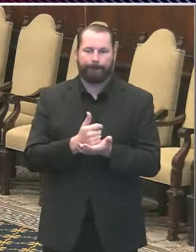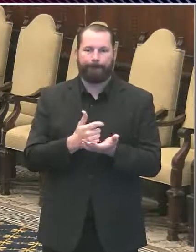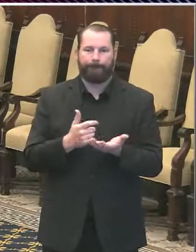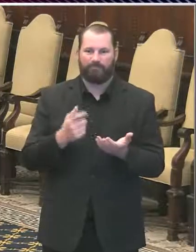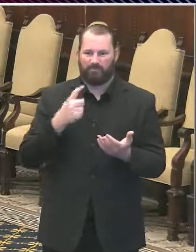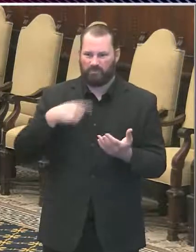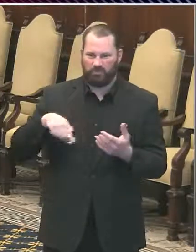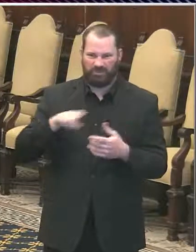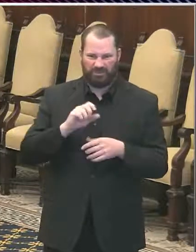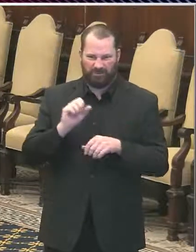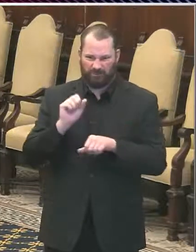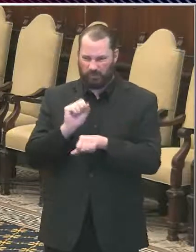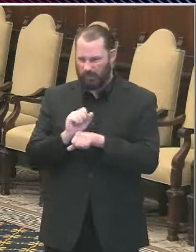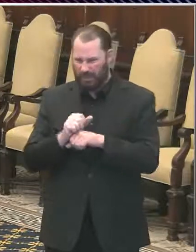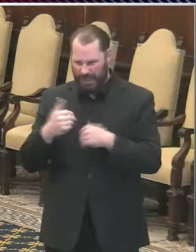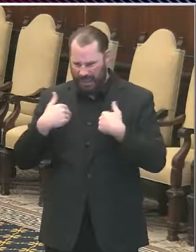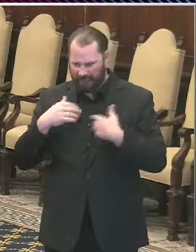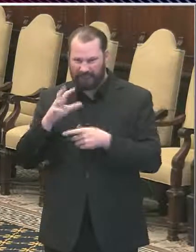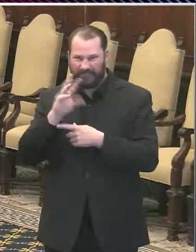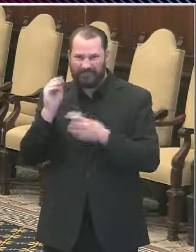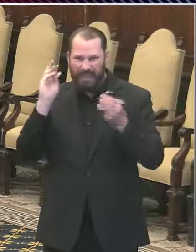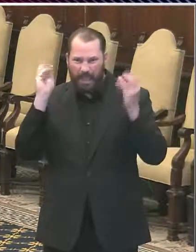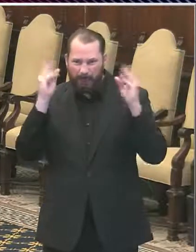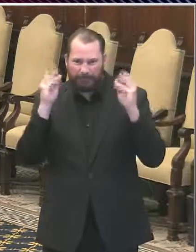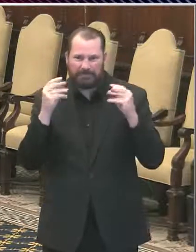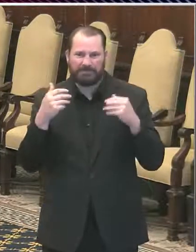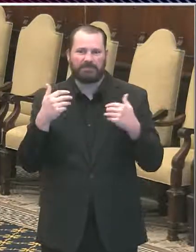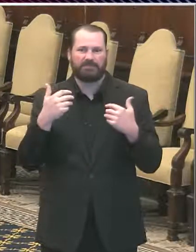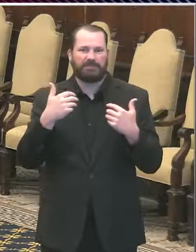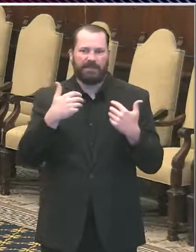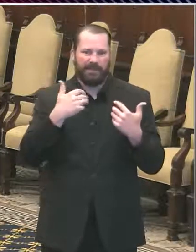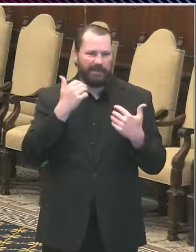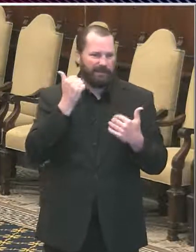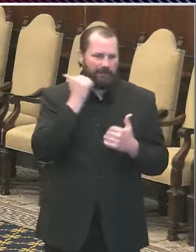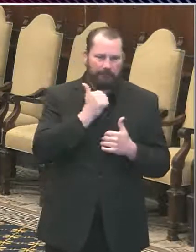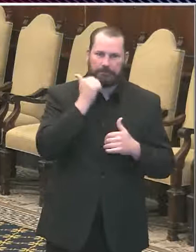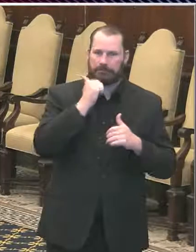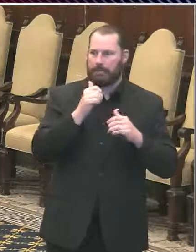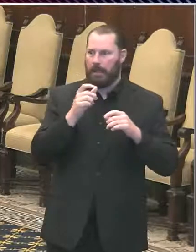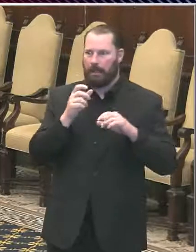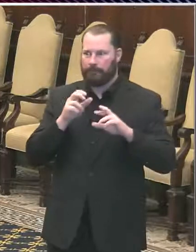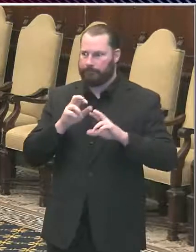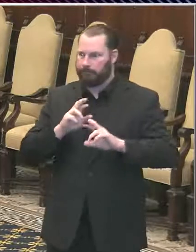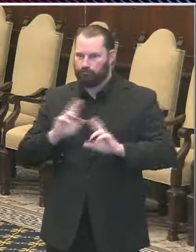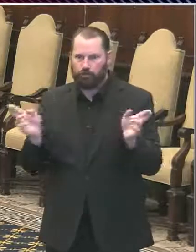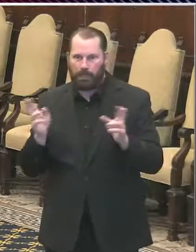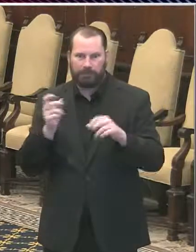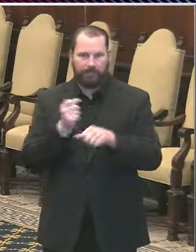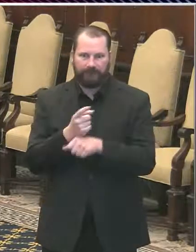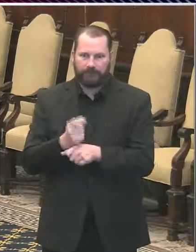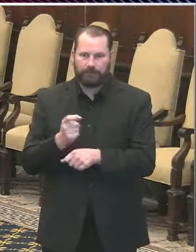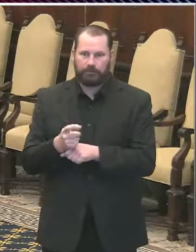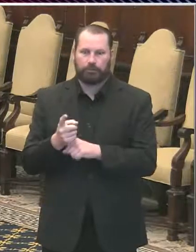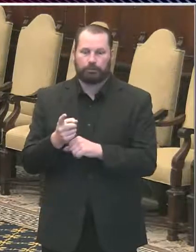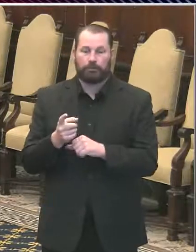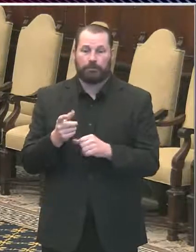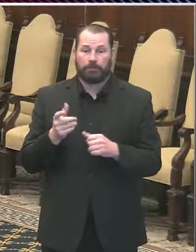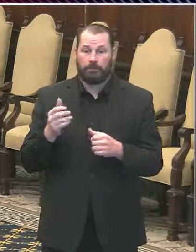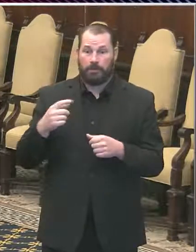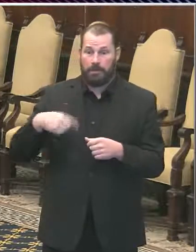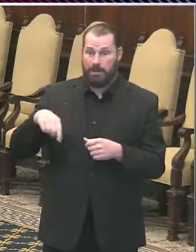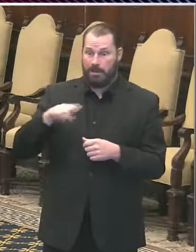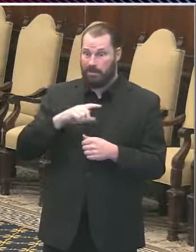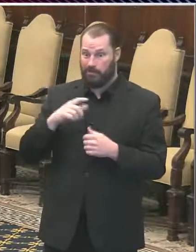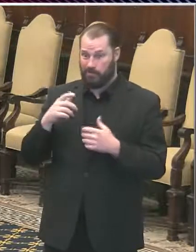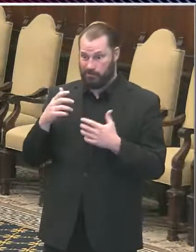365 days a year, plus 10 more during peak times. Our EMS providers respond to about 750 incidents